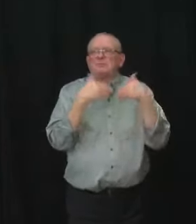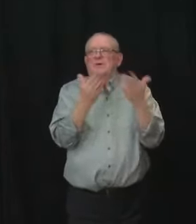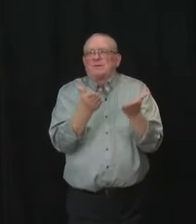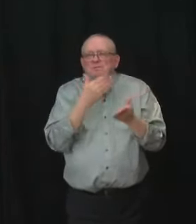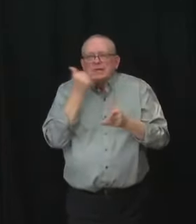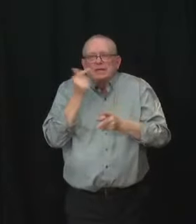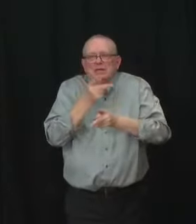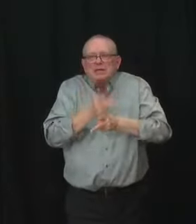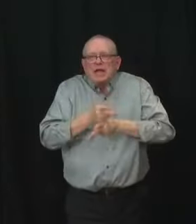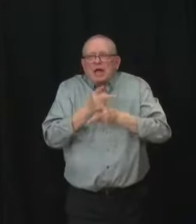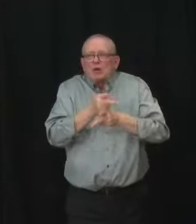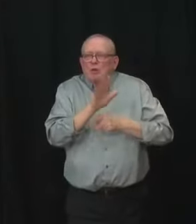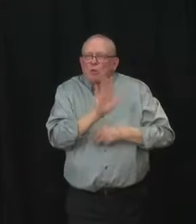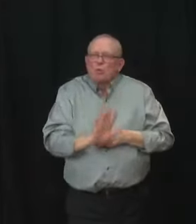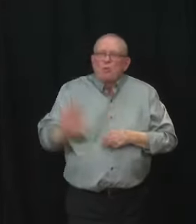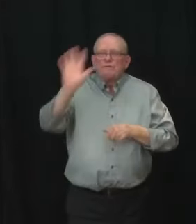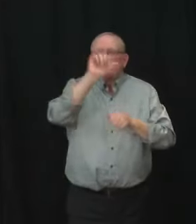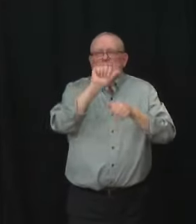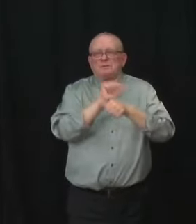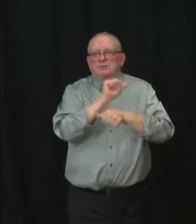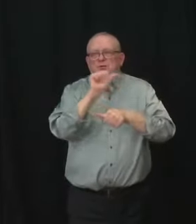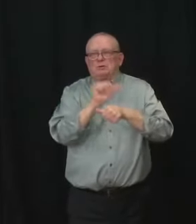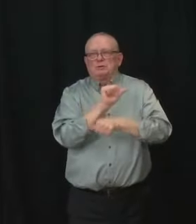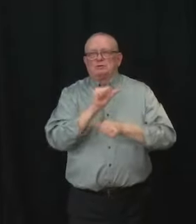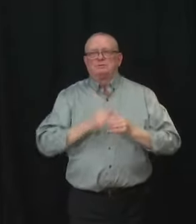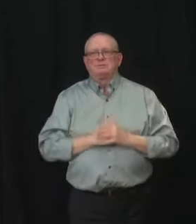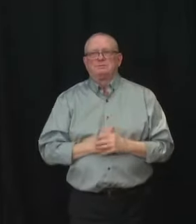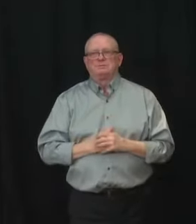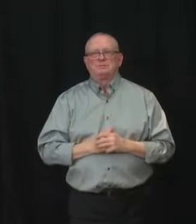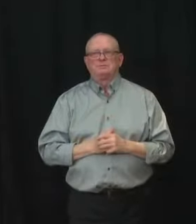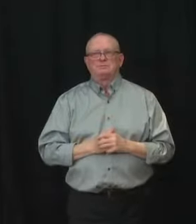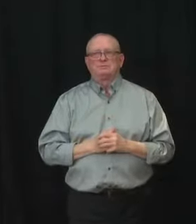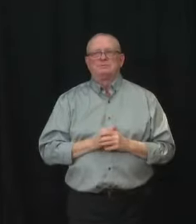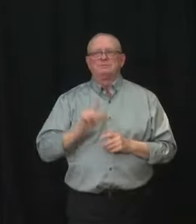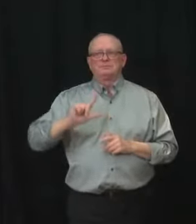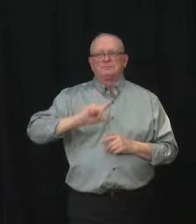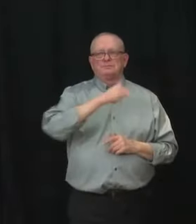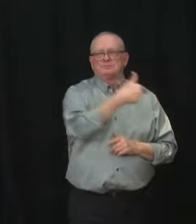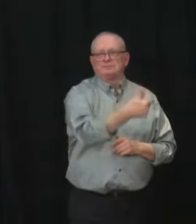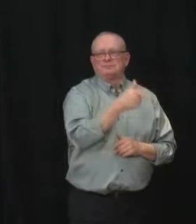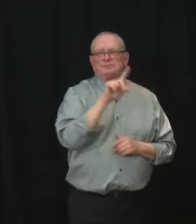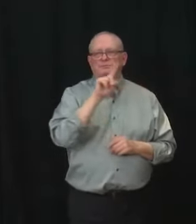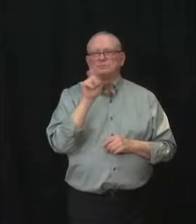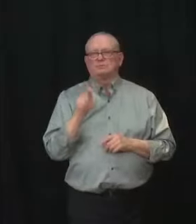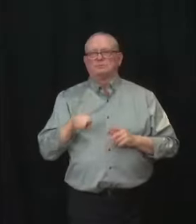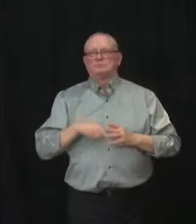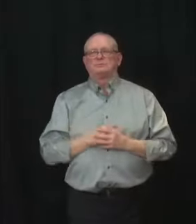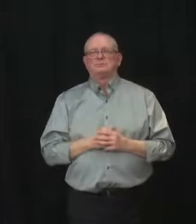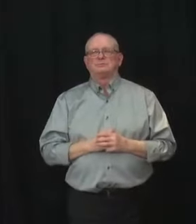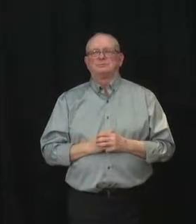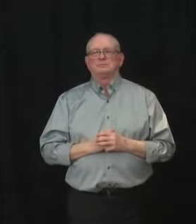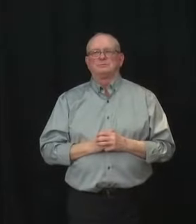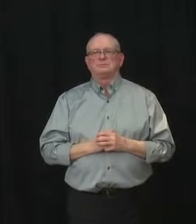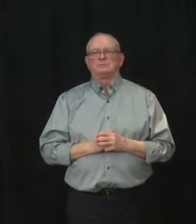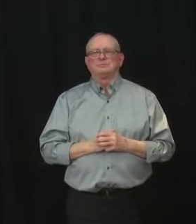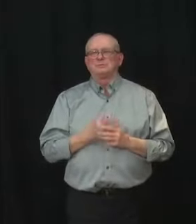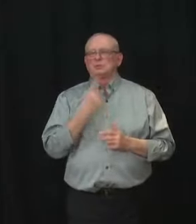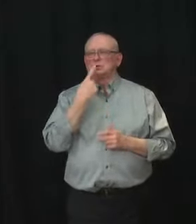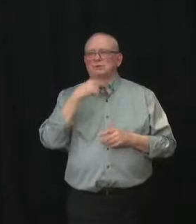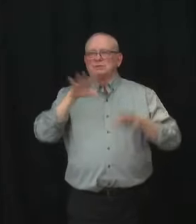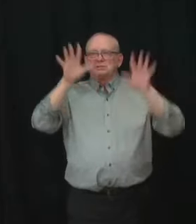Thank you Minister. We have time for just a few more questions. Operator can you let through the next caller please. Thank you Joshua Hall Red Deer News now.